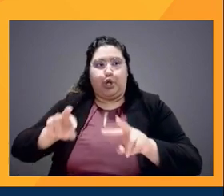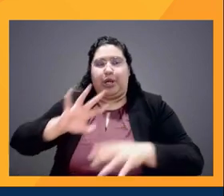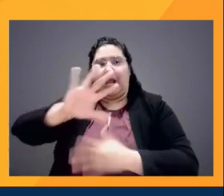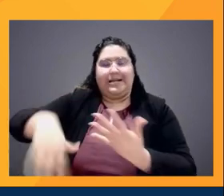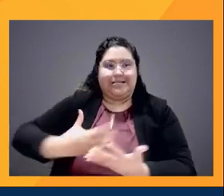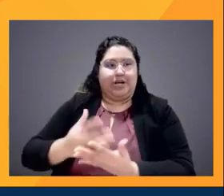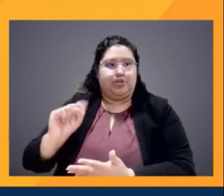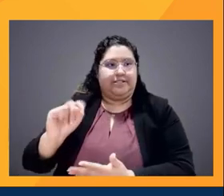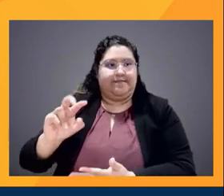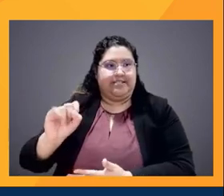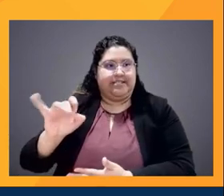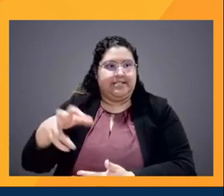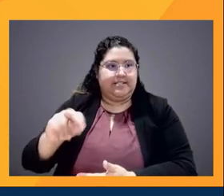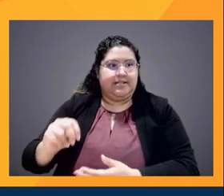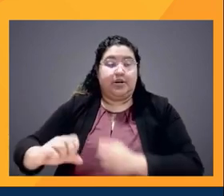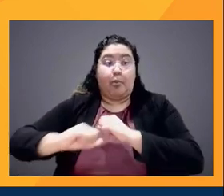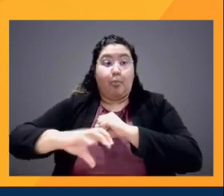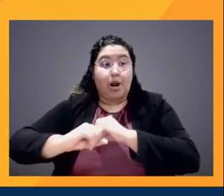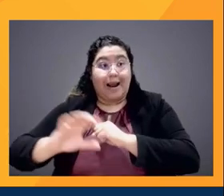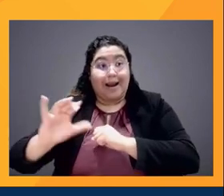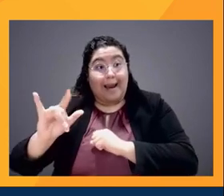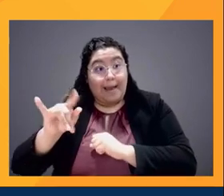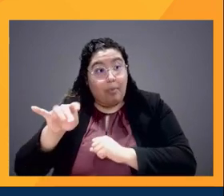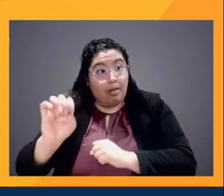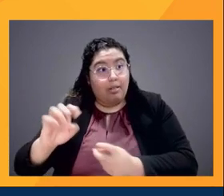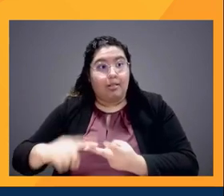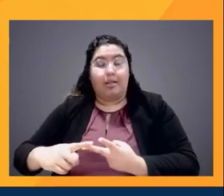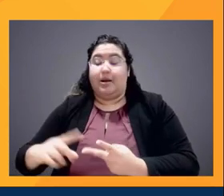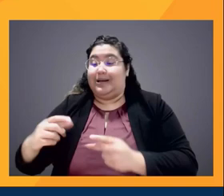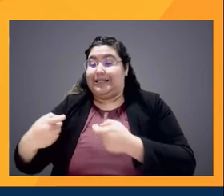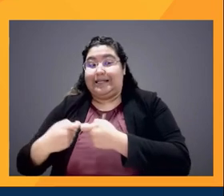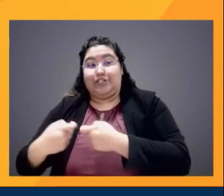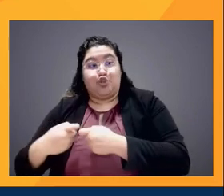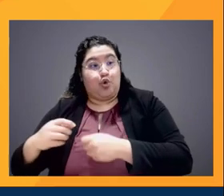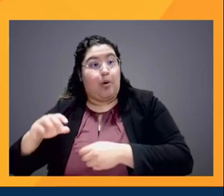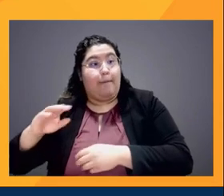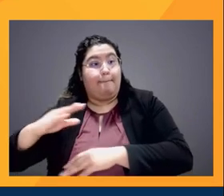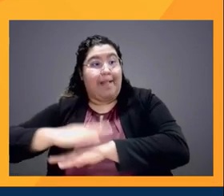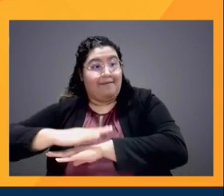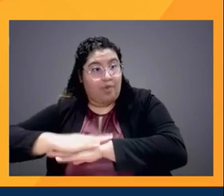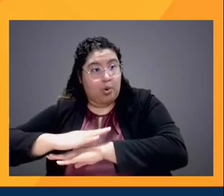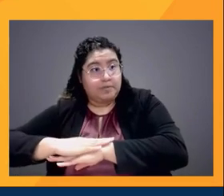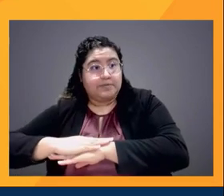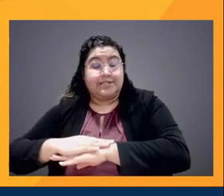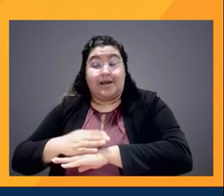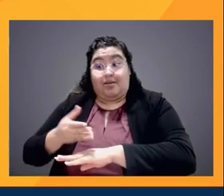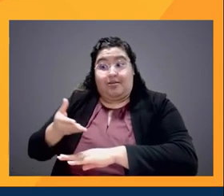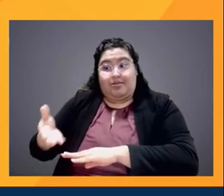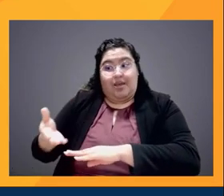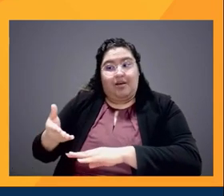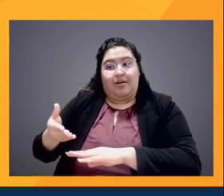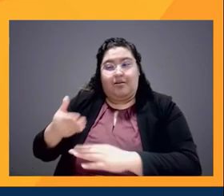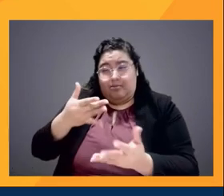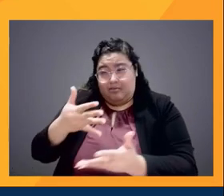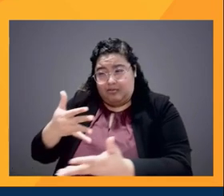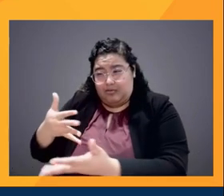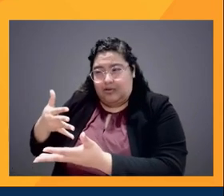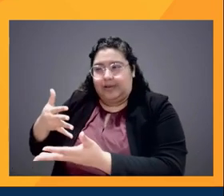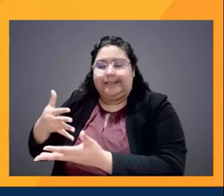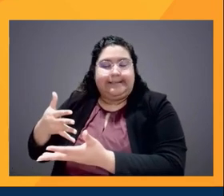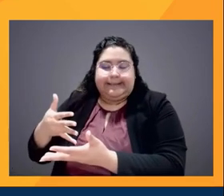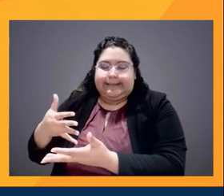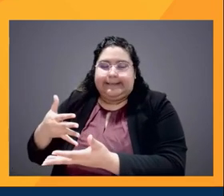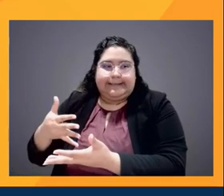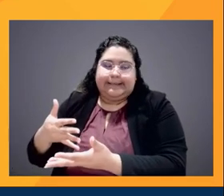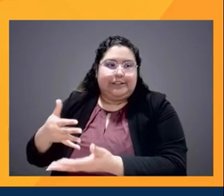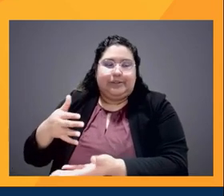broadcast, cable, and digital platforms. And there, you also see that there is just a very low